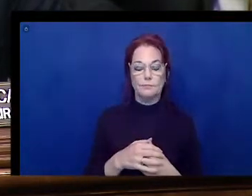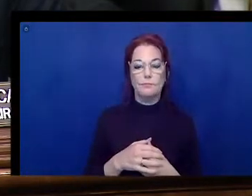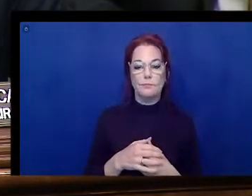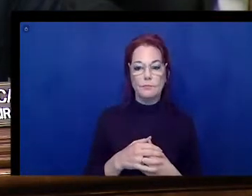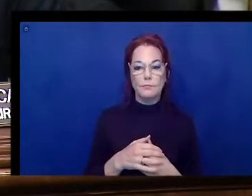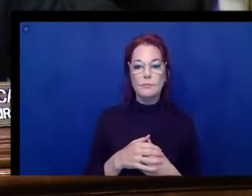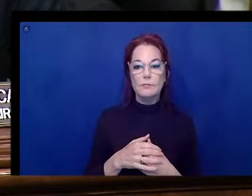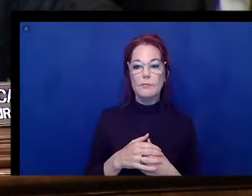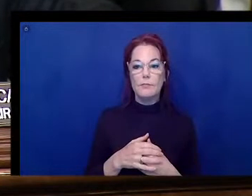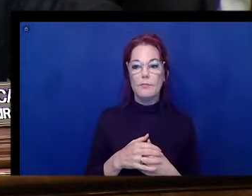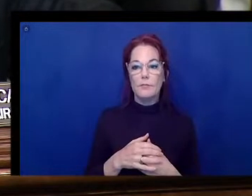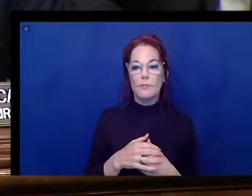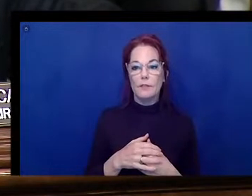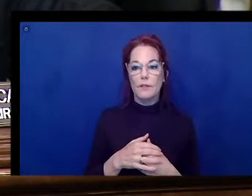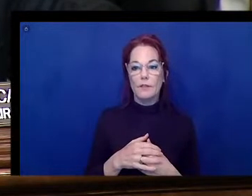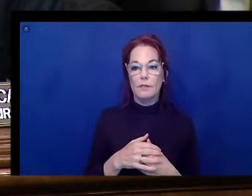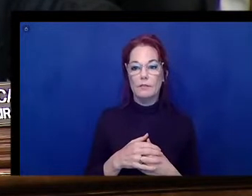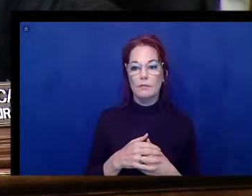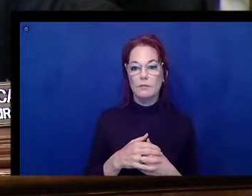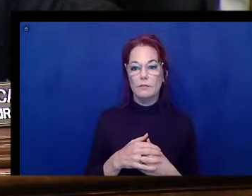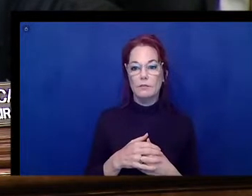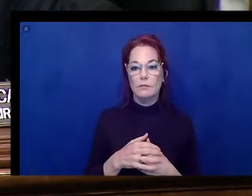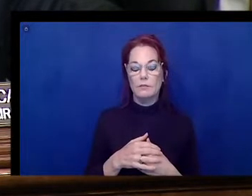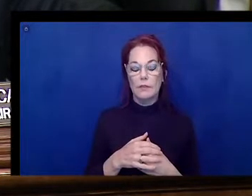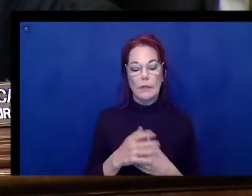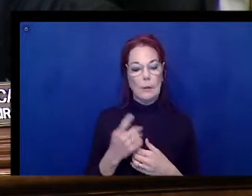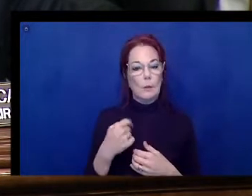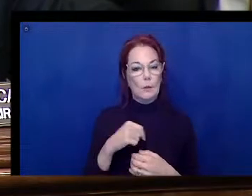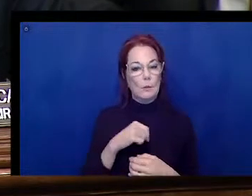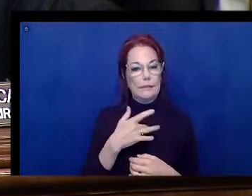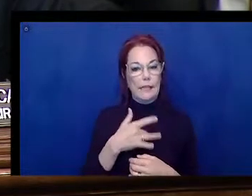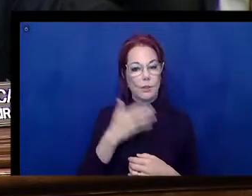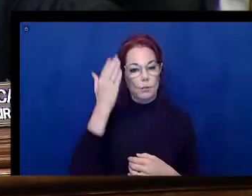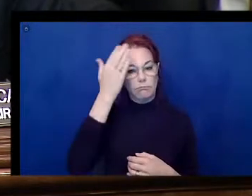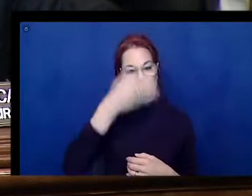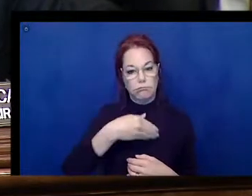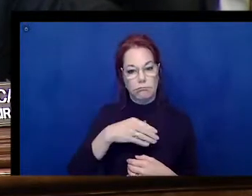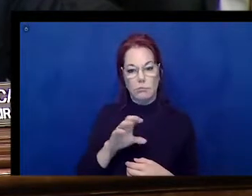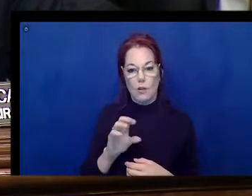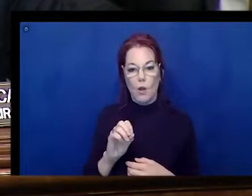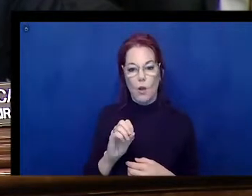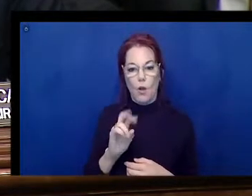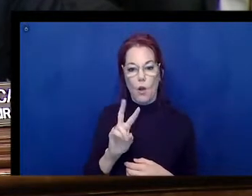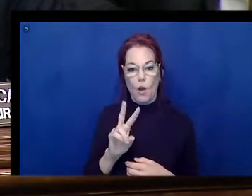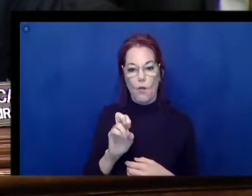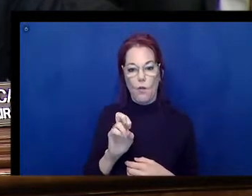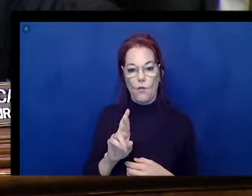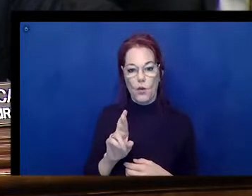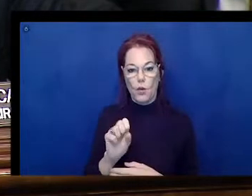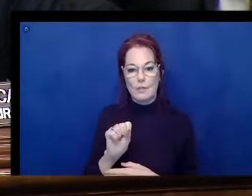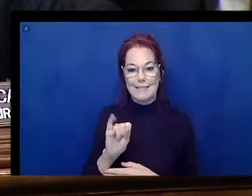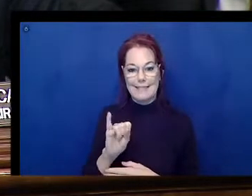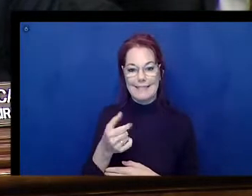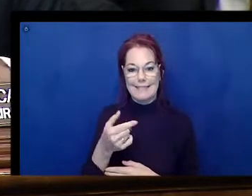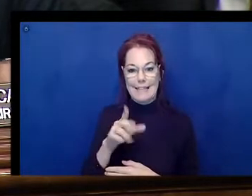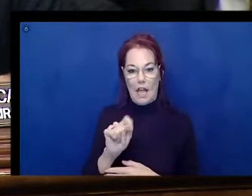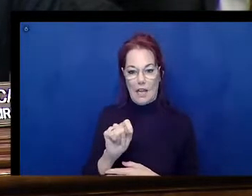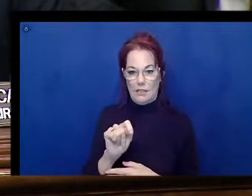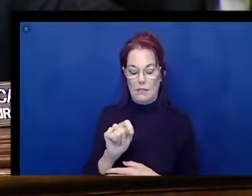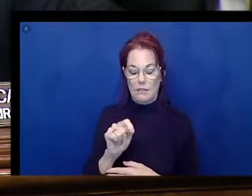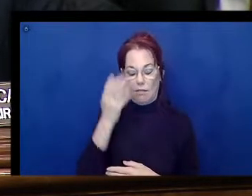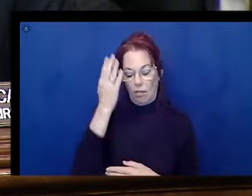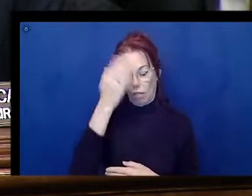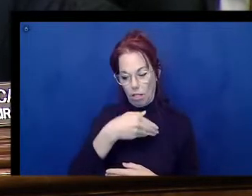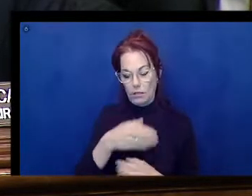that's oversight is one of the changes that you have